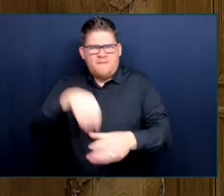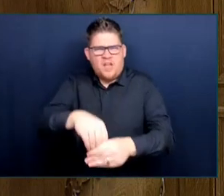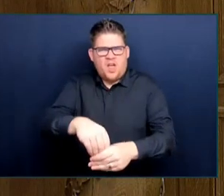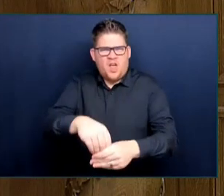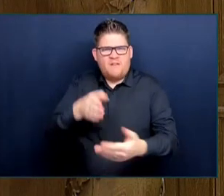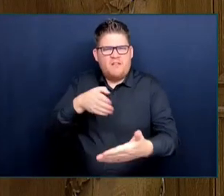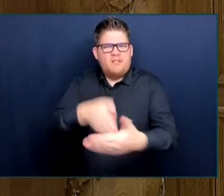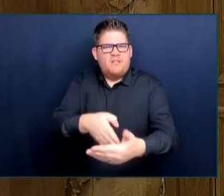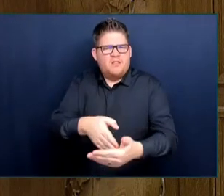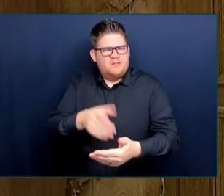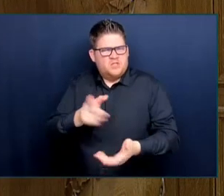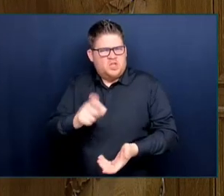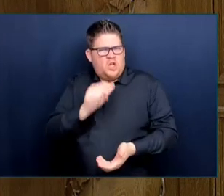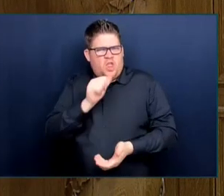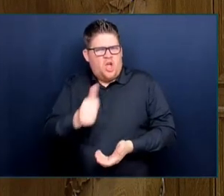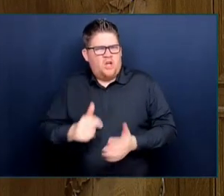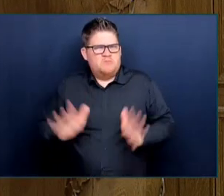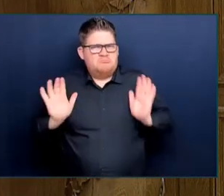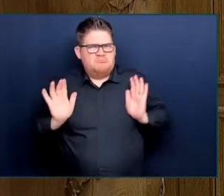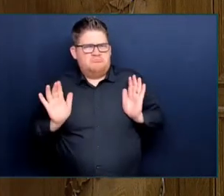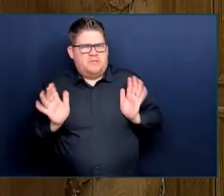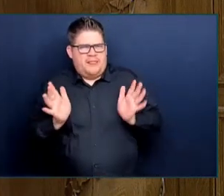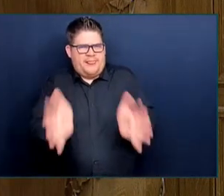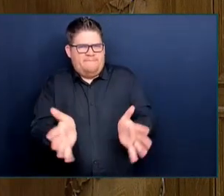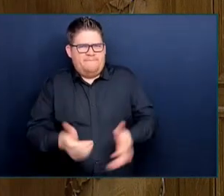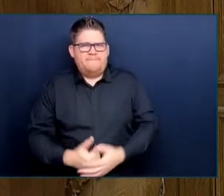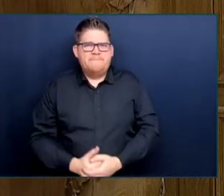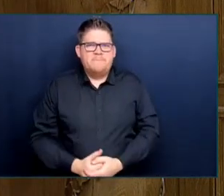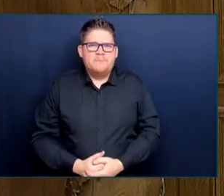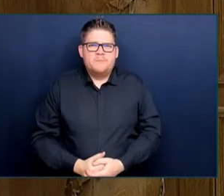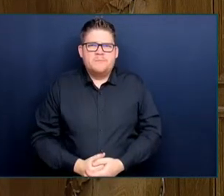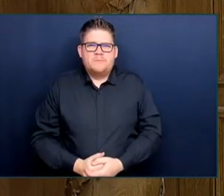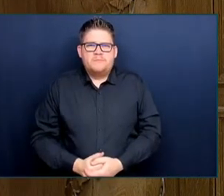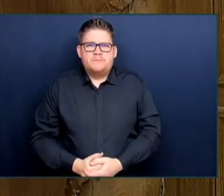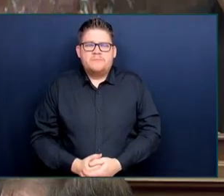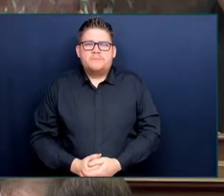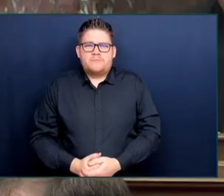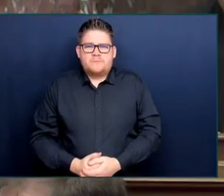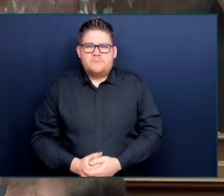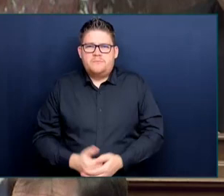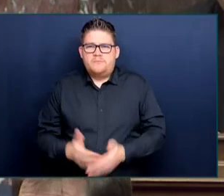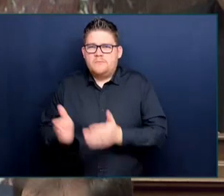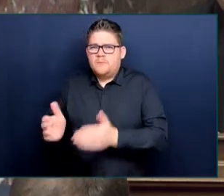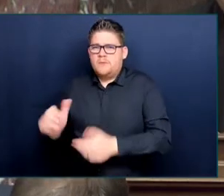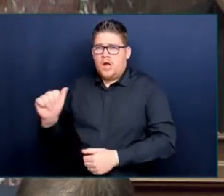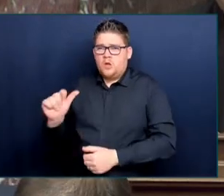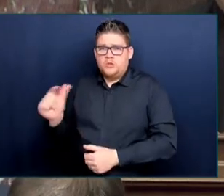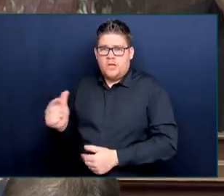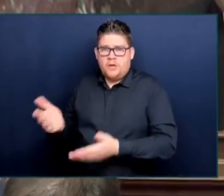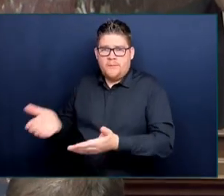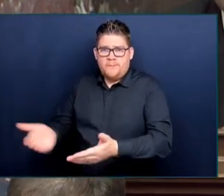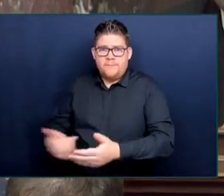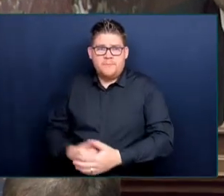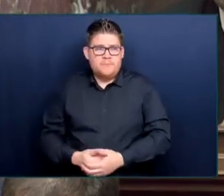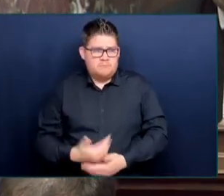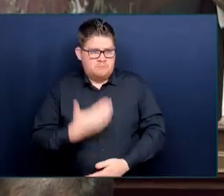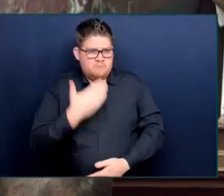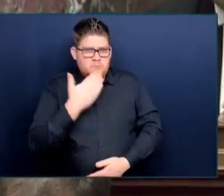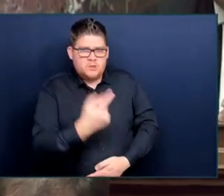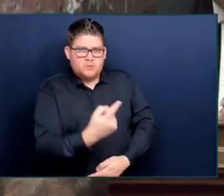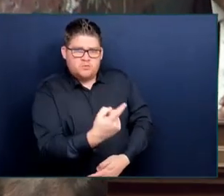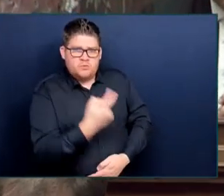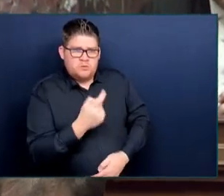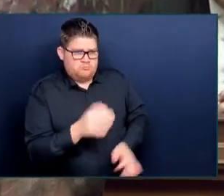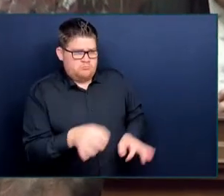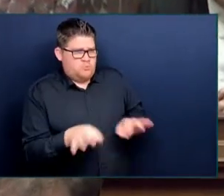Attorney General. Thank you, Mr. Speaker. And I want to thank the member for the very important question. As it matters before the court, I can't